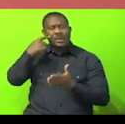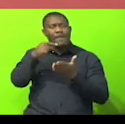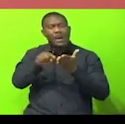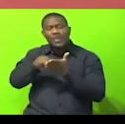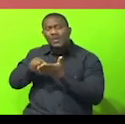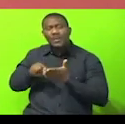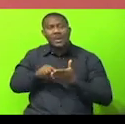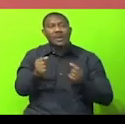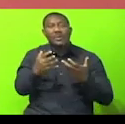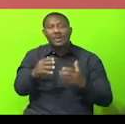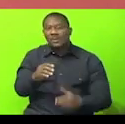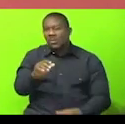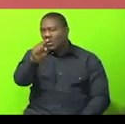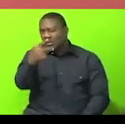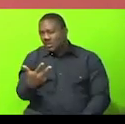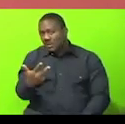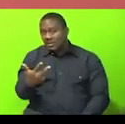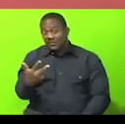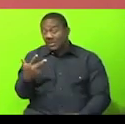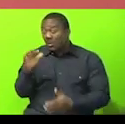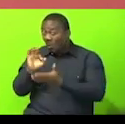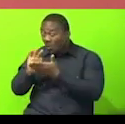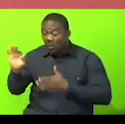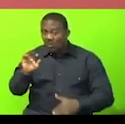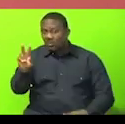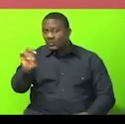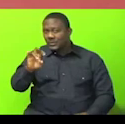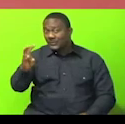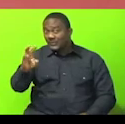of all the Members of Parliament.